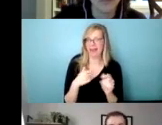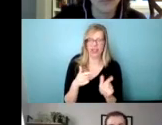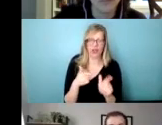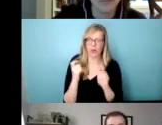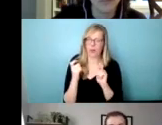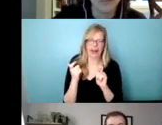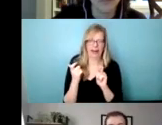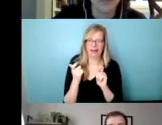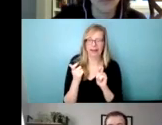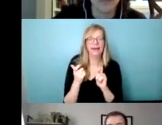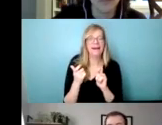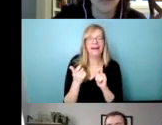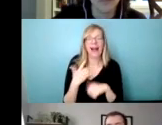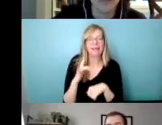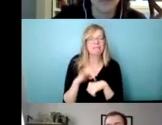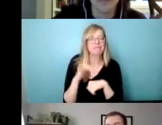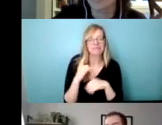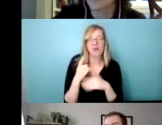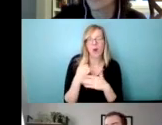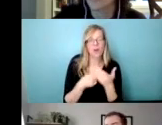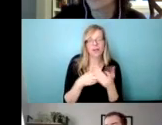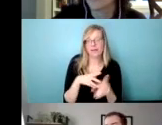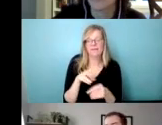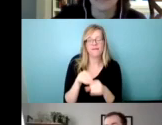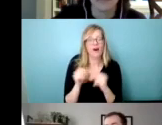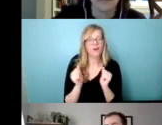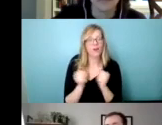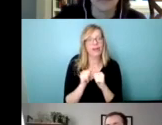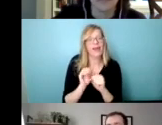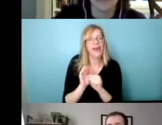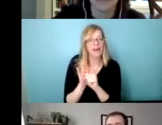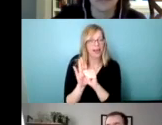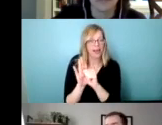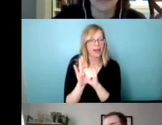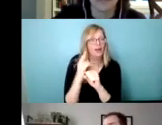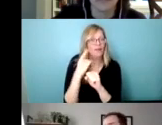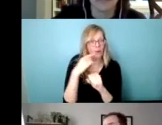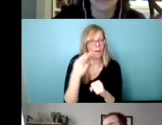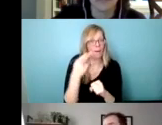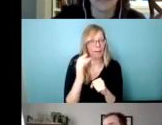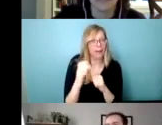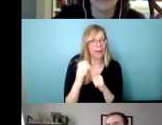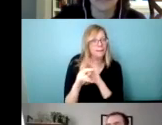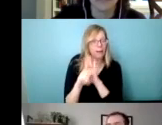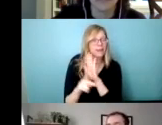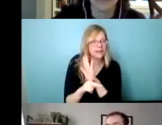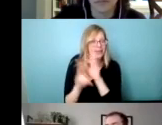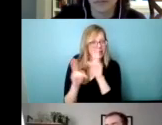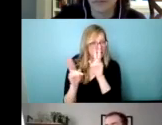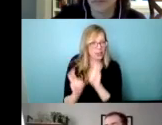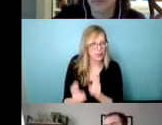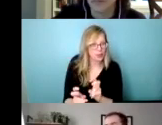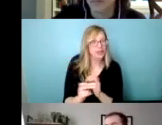uh, taste of what sort of things might go into advocating for the public policy issues that you want to work on.